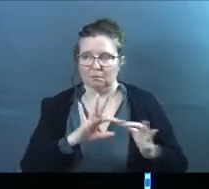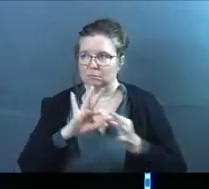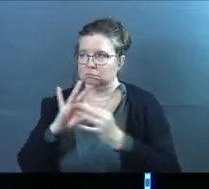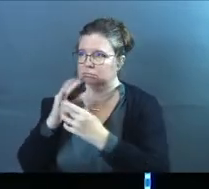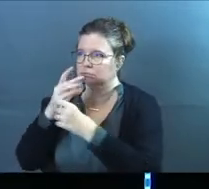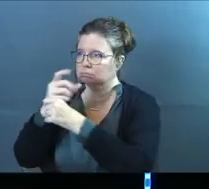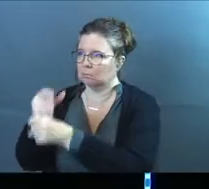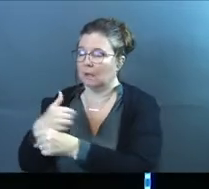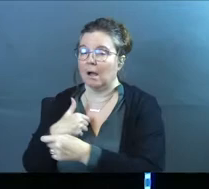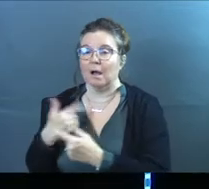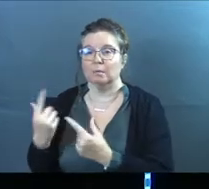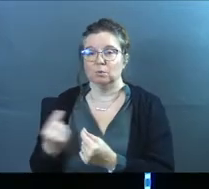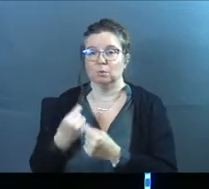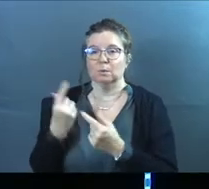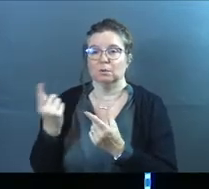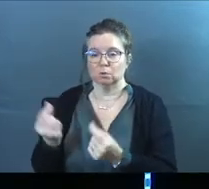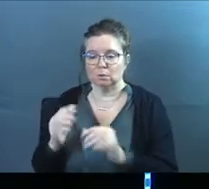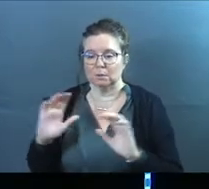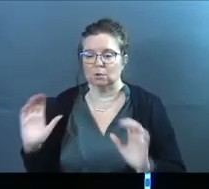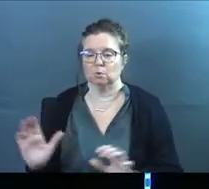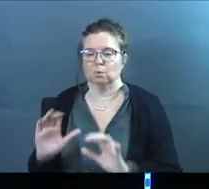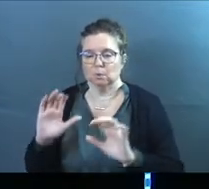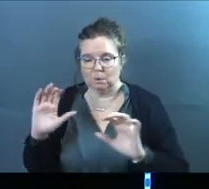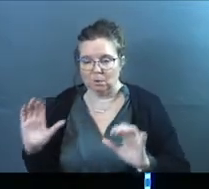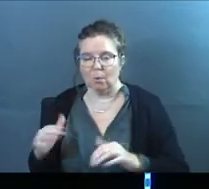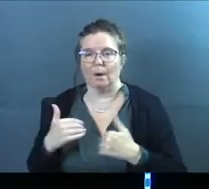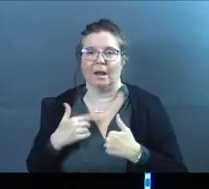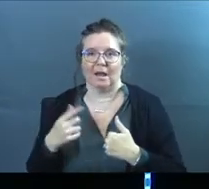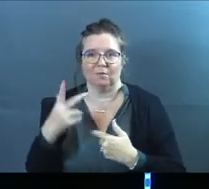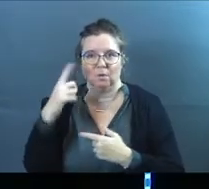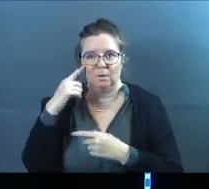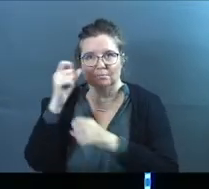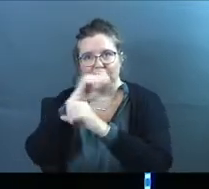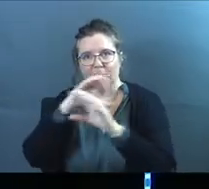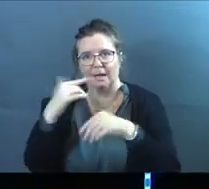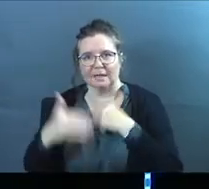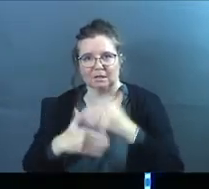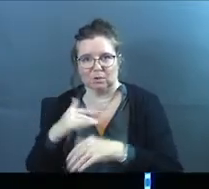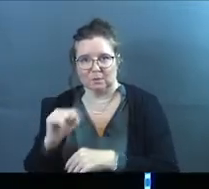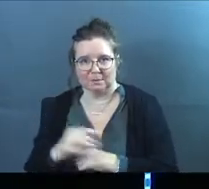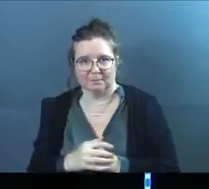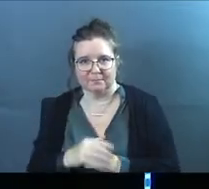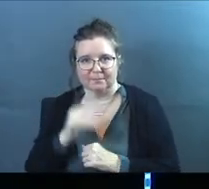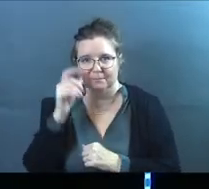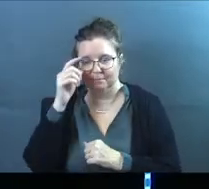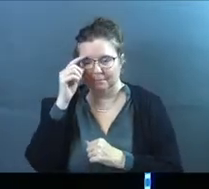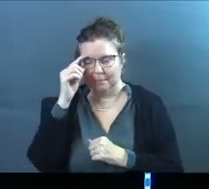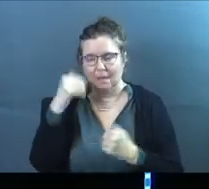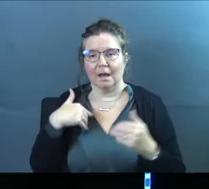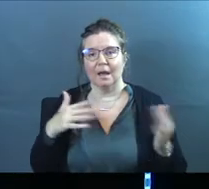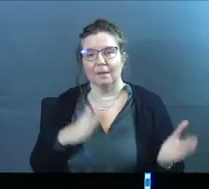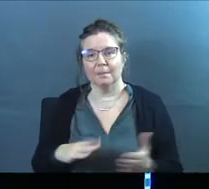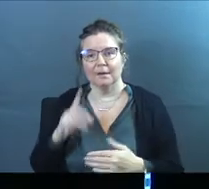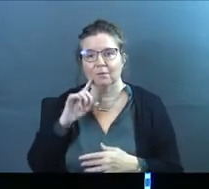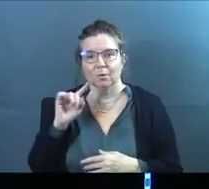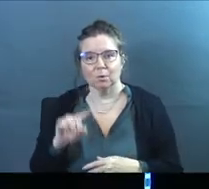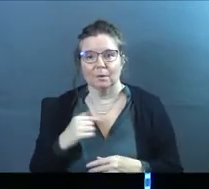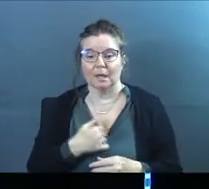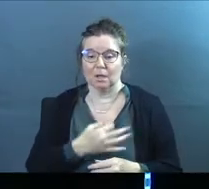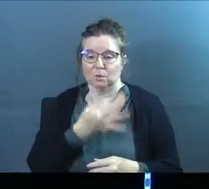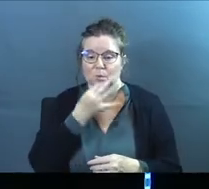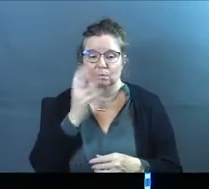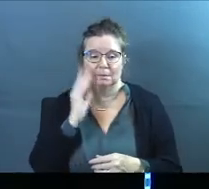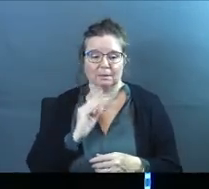trusting that I am doing and doing and doing and that I have you in mind as I do it. That I have plans for you that